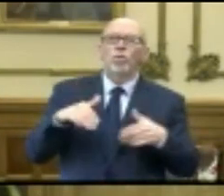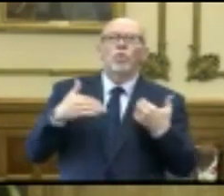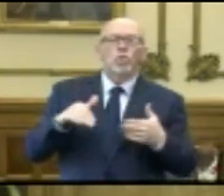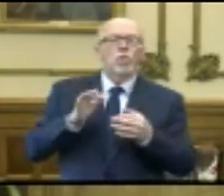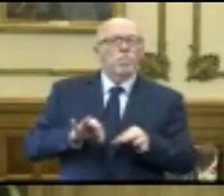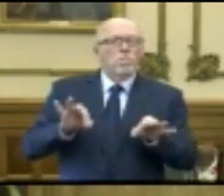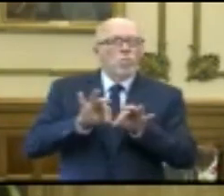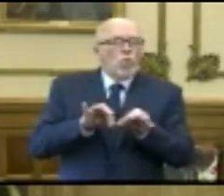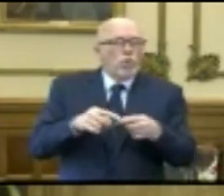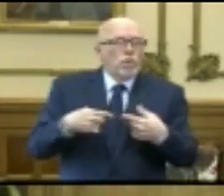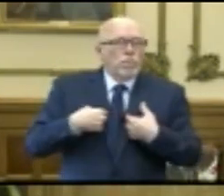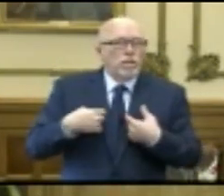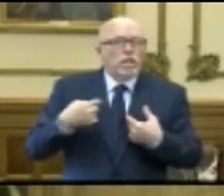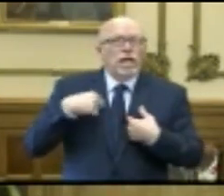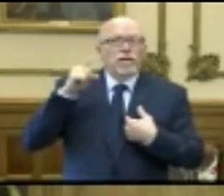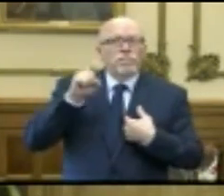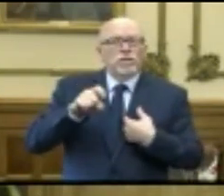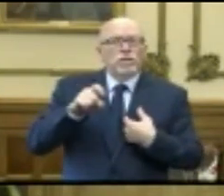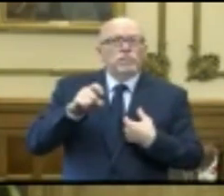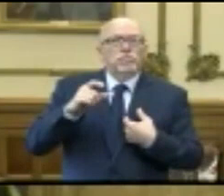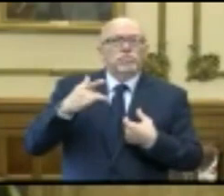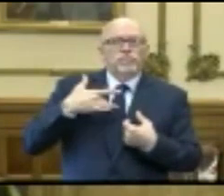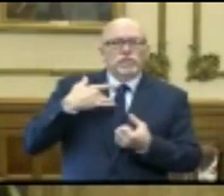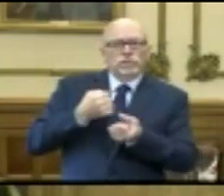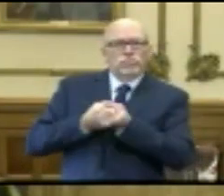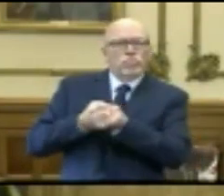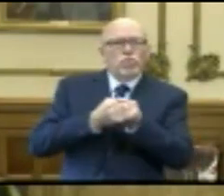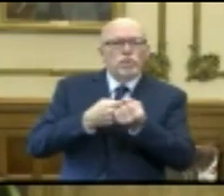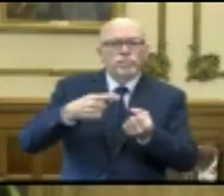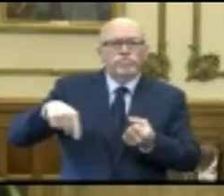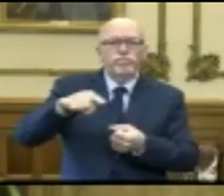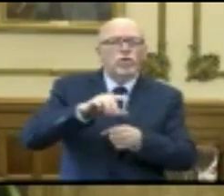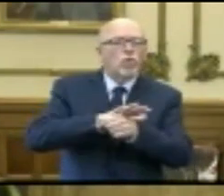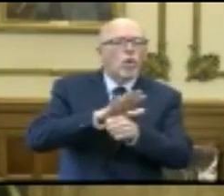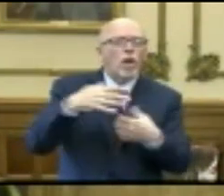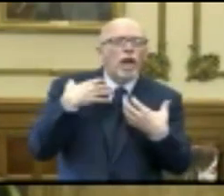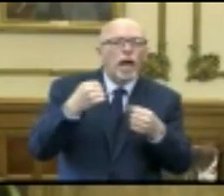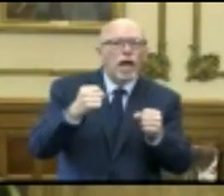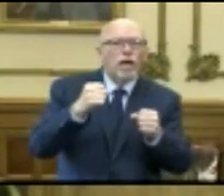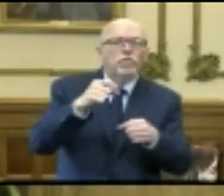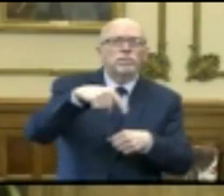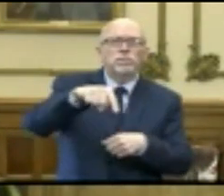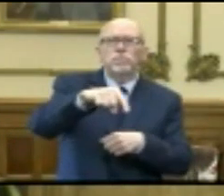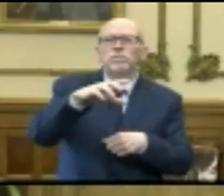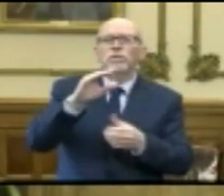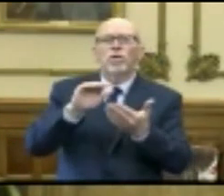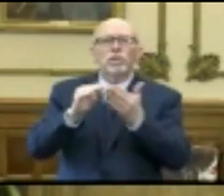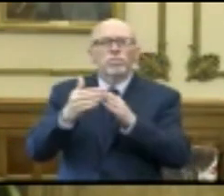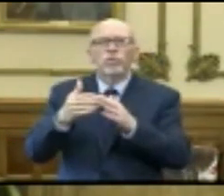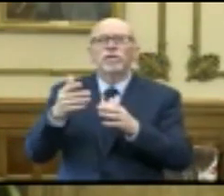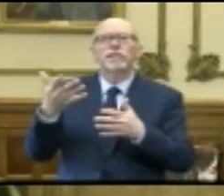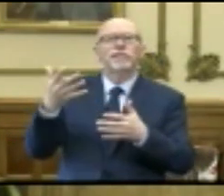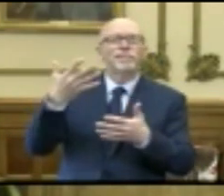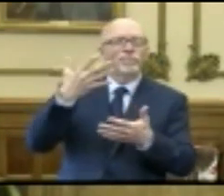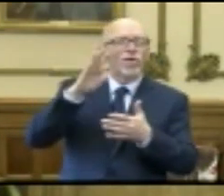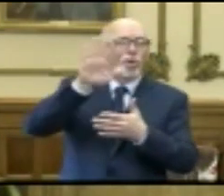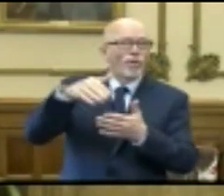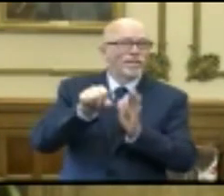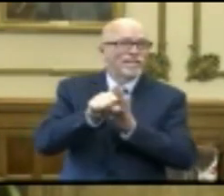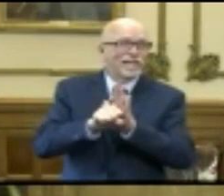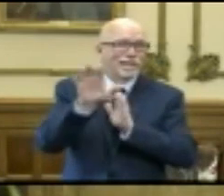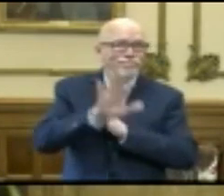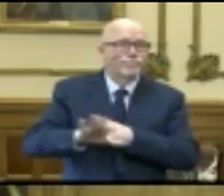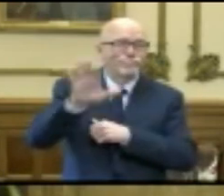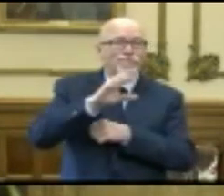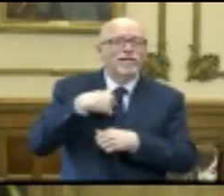me that I have been supportive of local health officers and local communities across our state and have interacted very closely